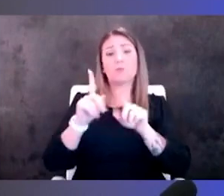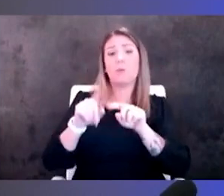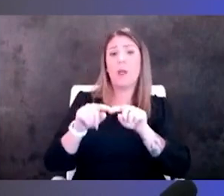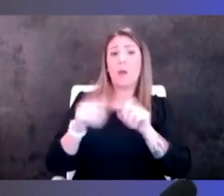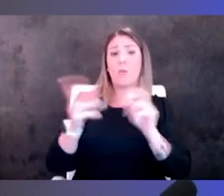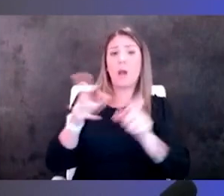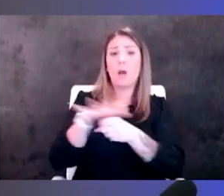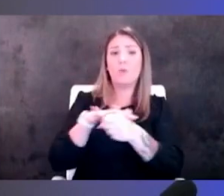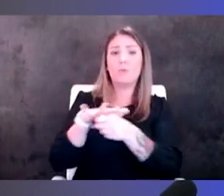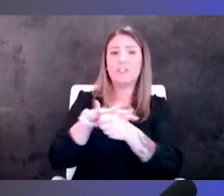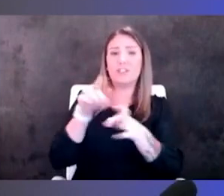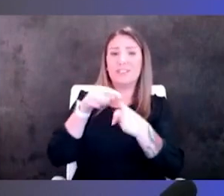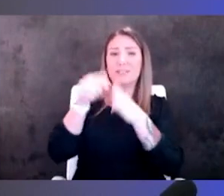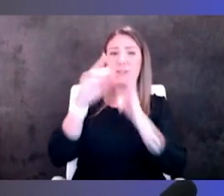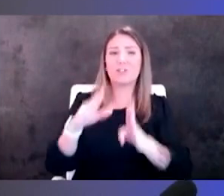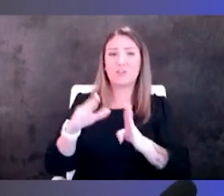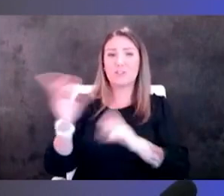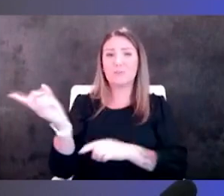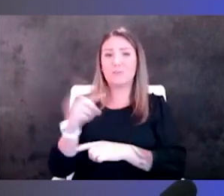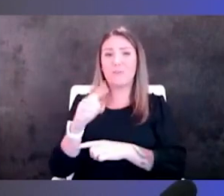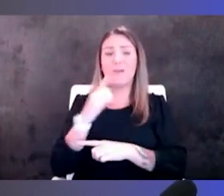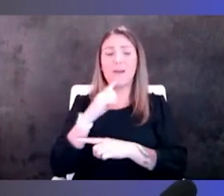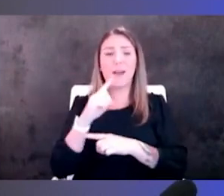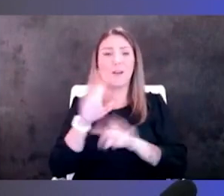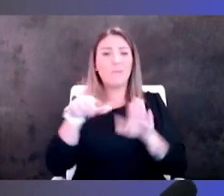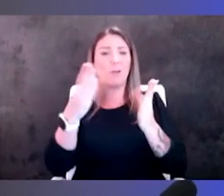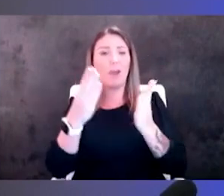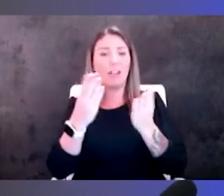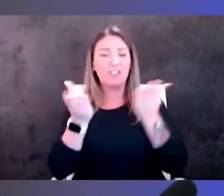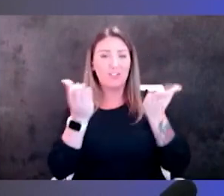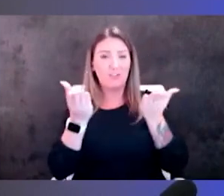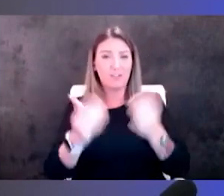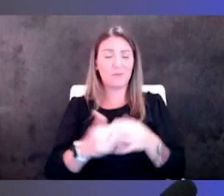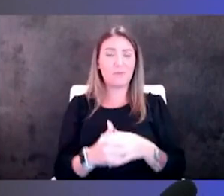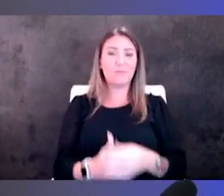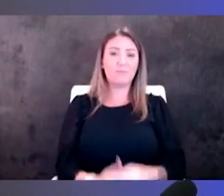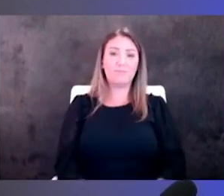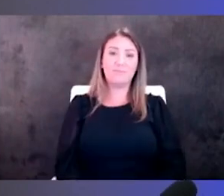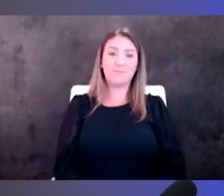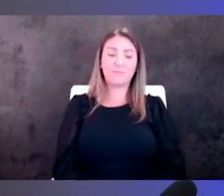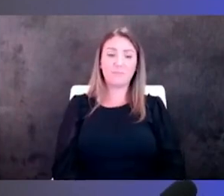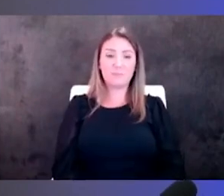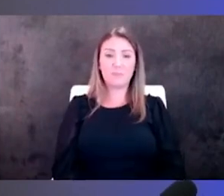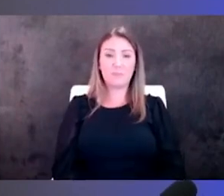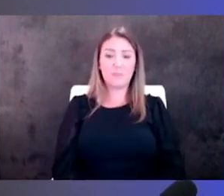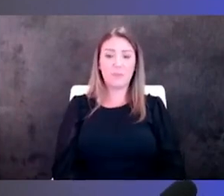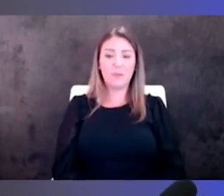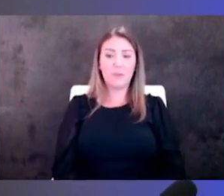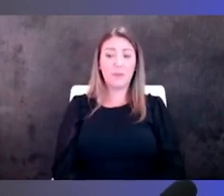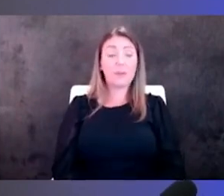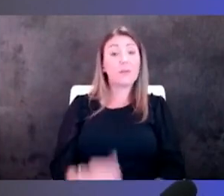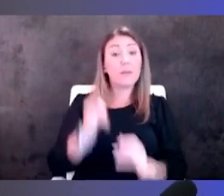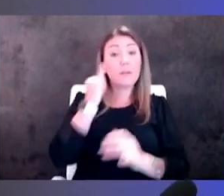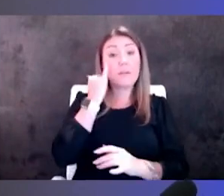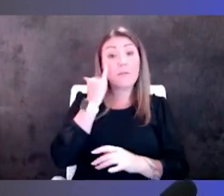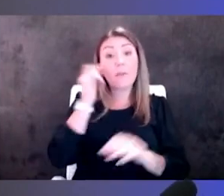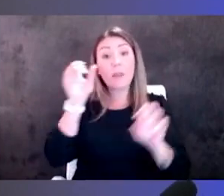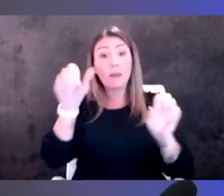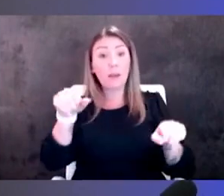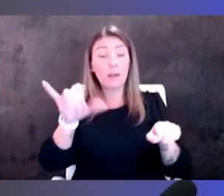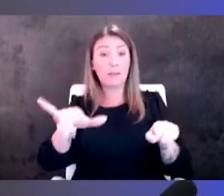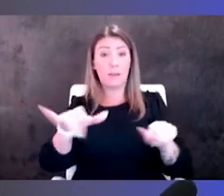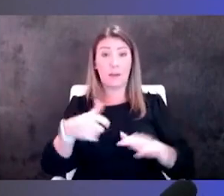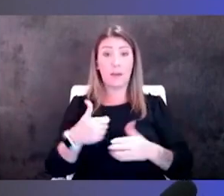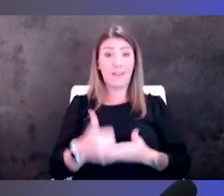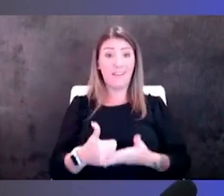specialists to come in and deliver those services and if if they can that that certainly helps to find